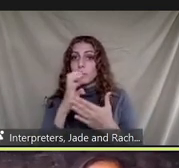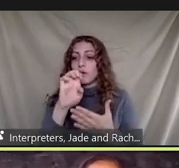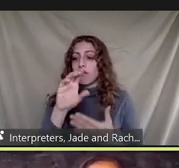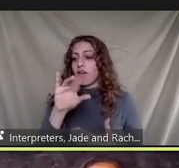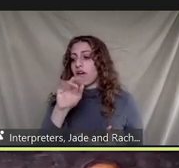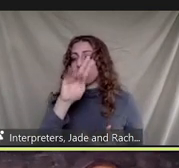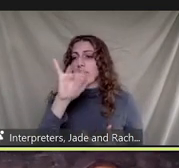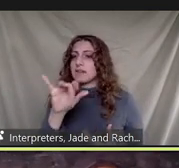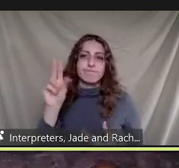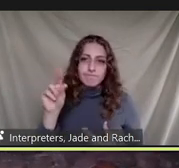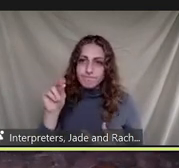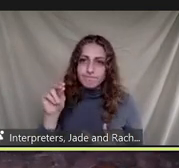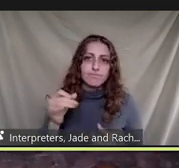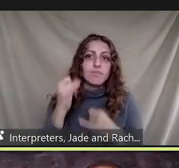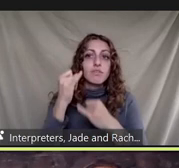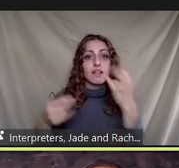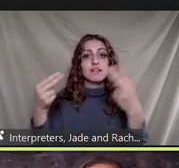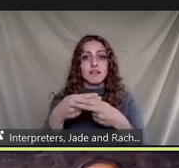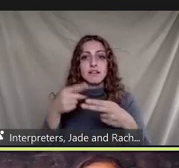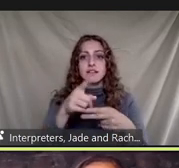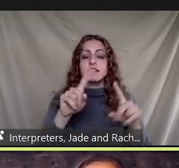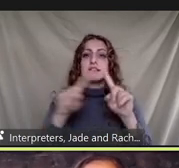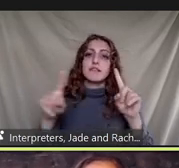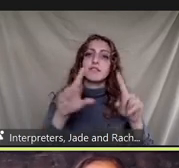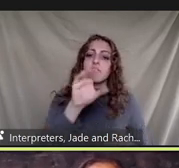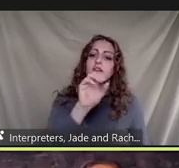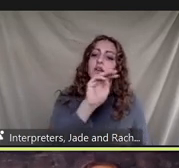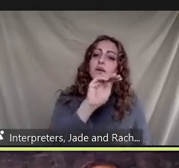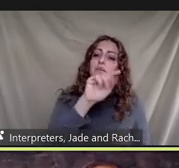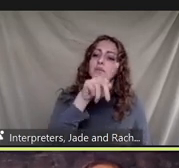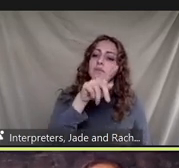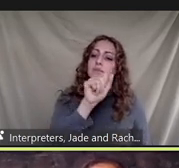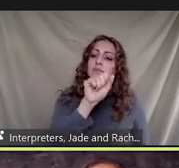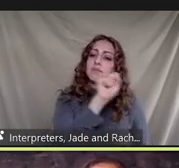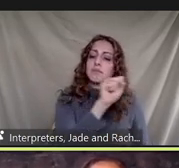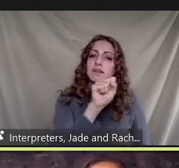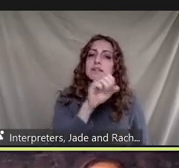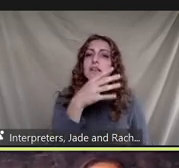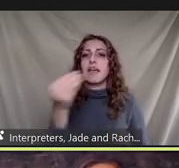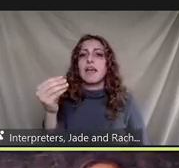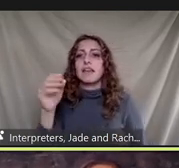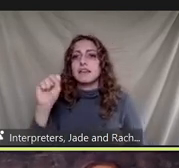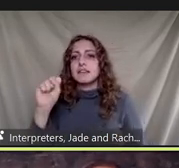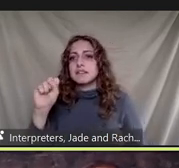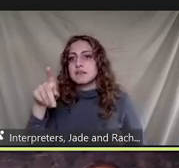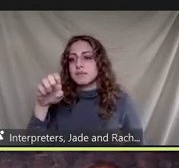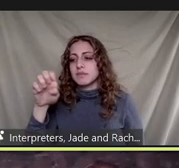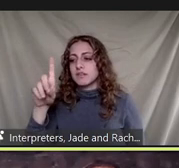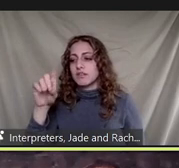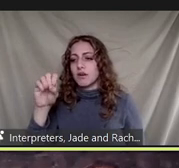slide is the difference between the compass and the speedometer and i know i've laid out quite a bold vision and some